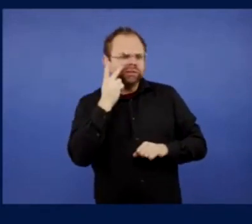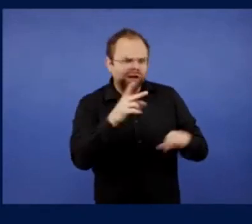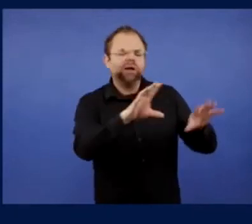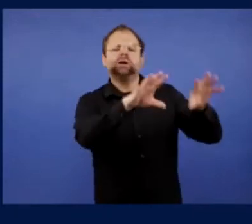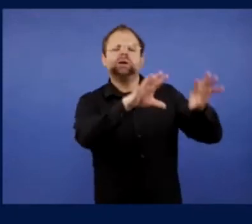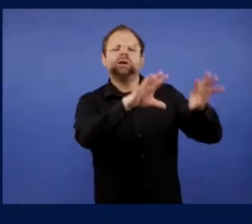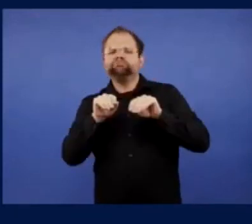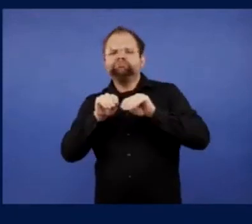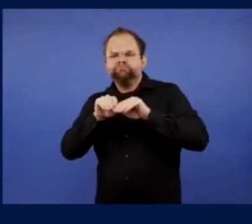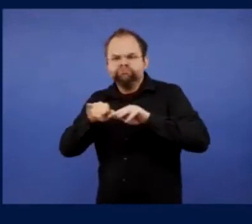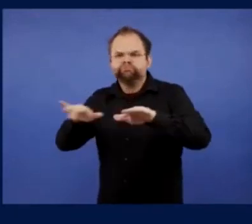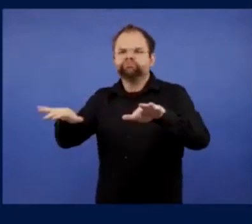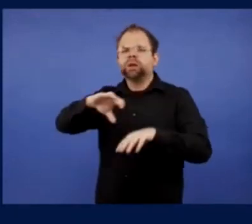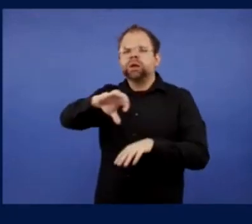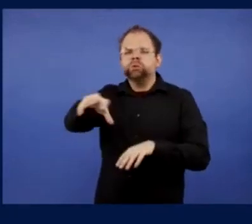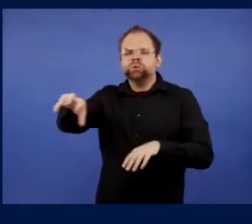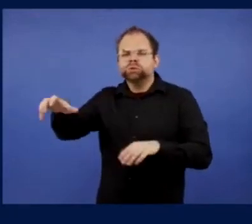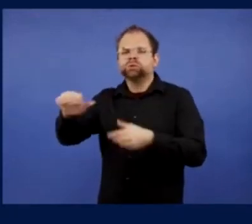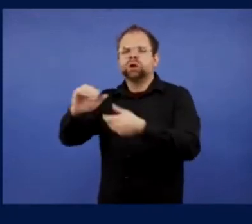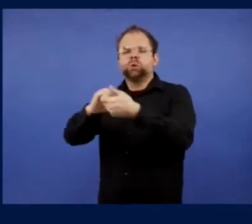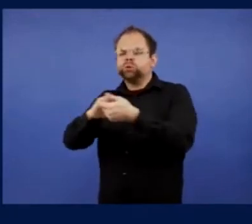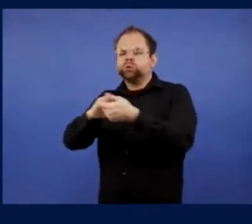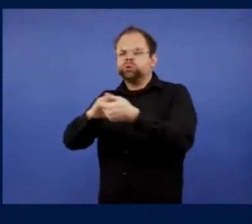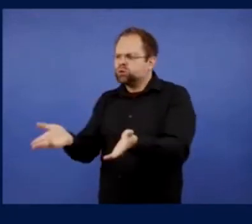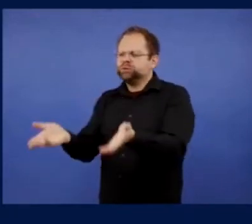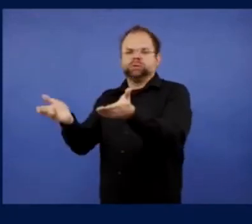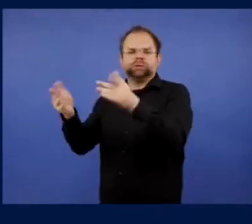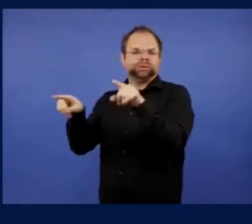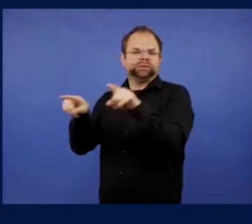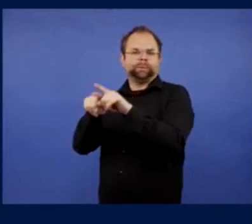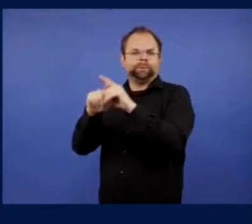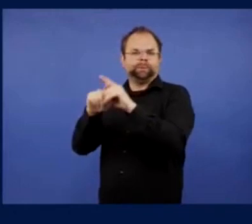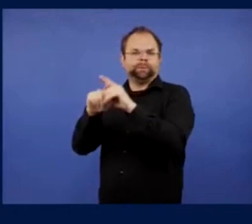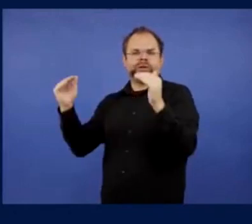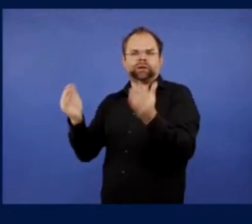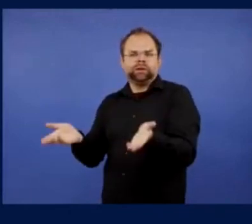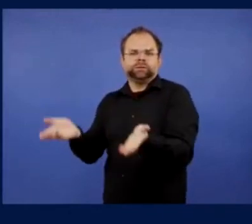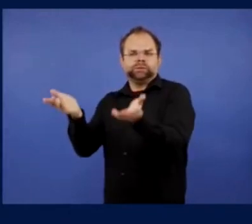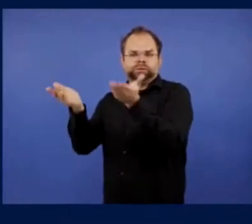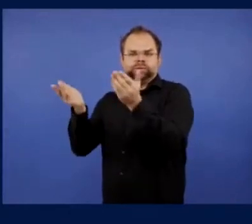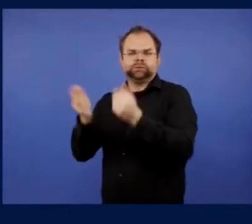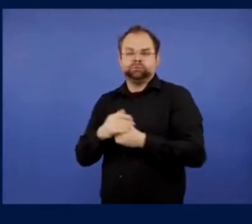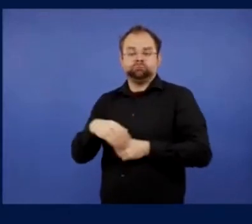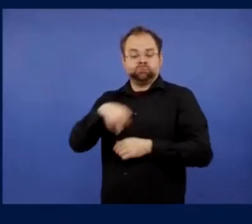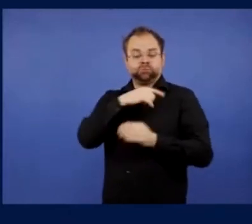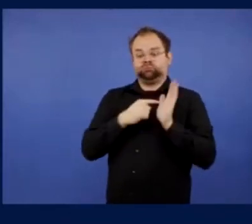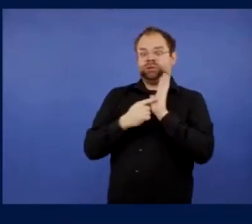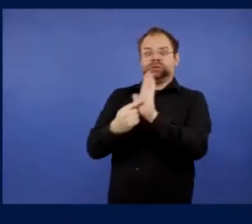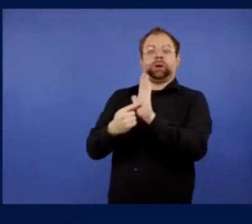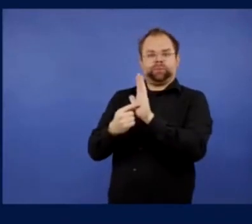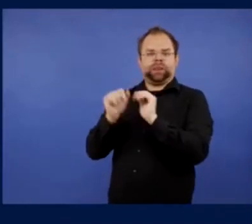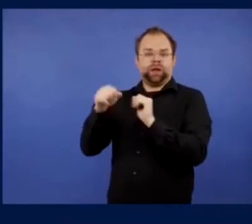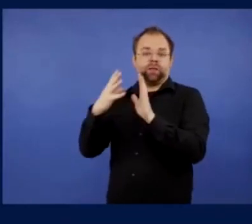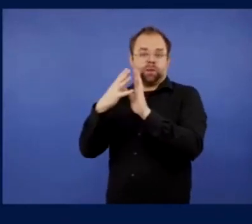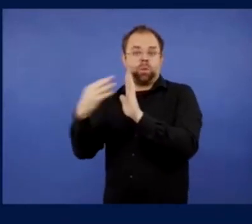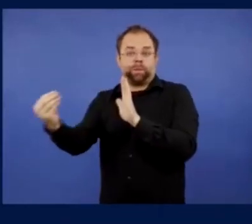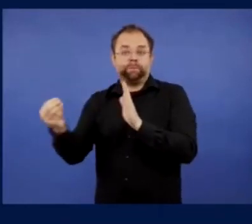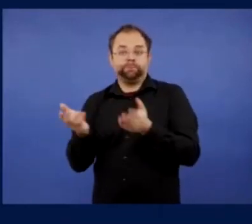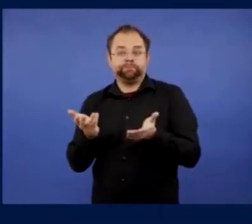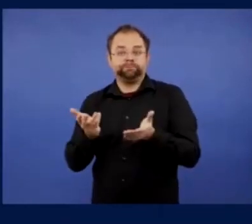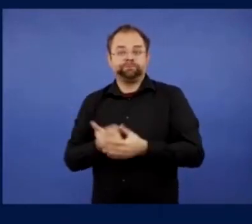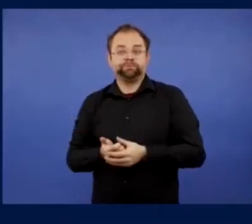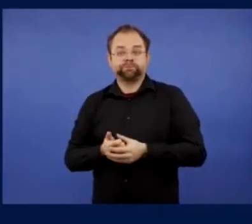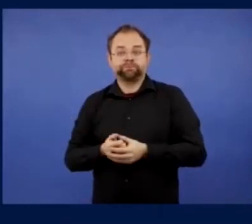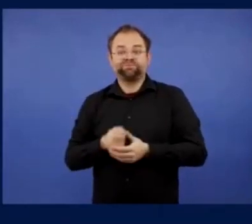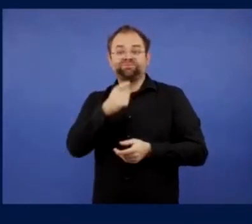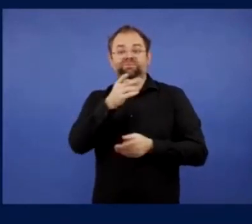they are a fantastic role model that every, every team in Europe, every club in Europe should be aiming to meet the standards that they